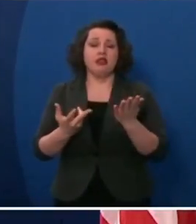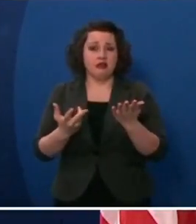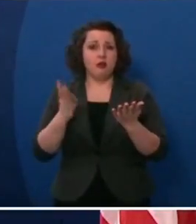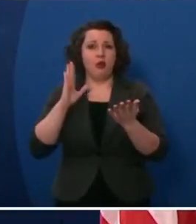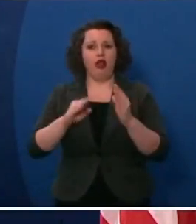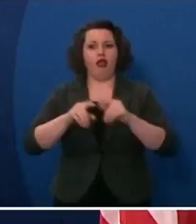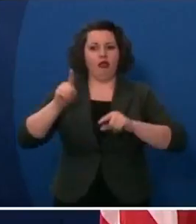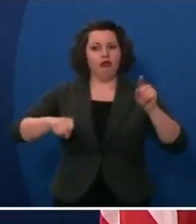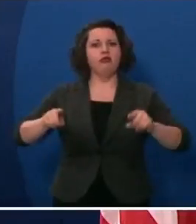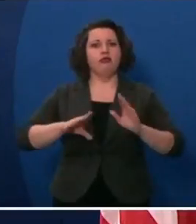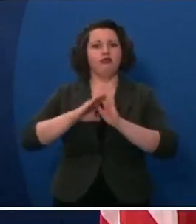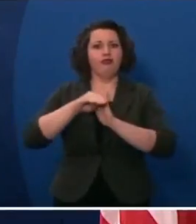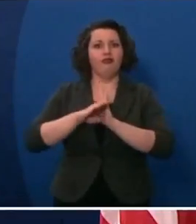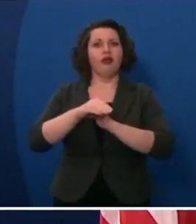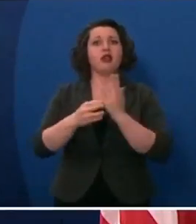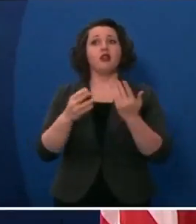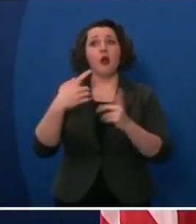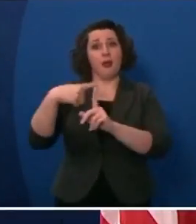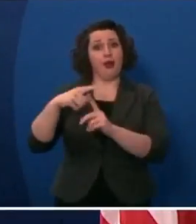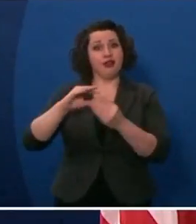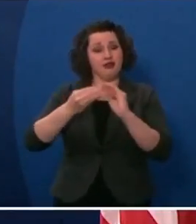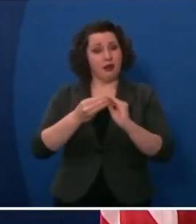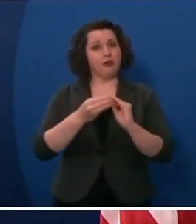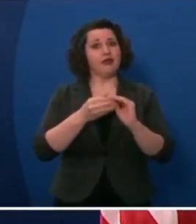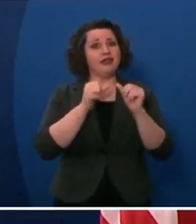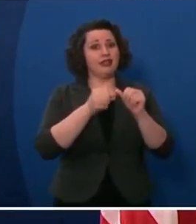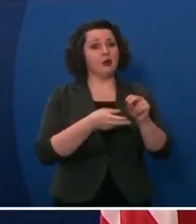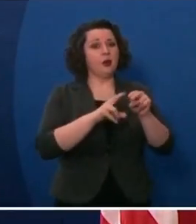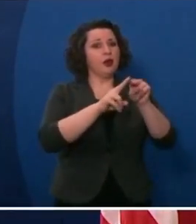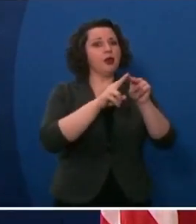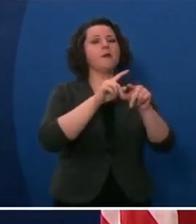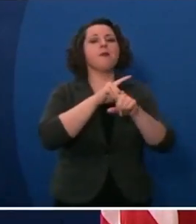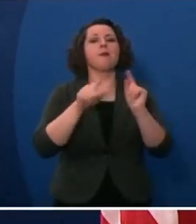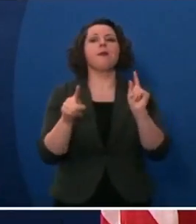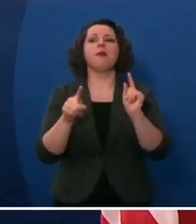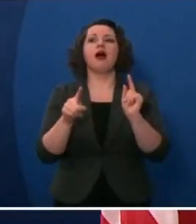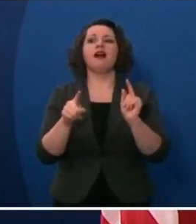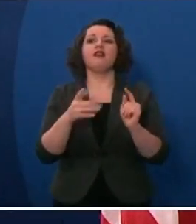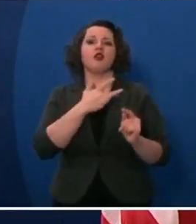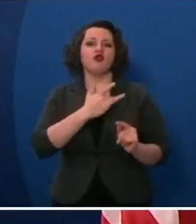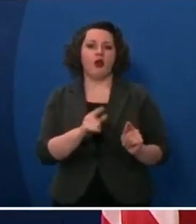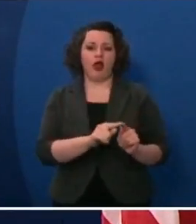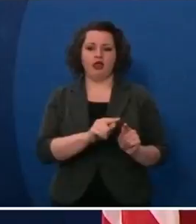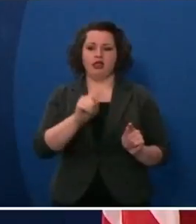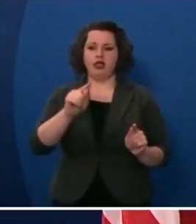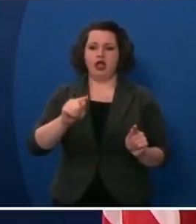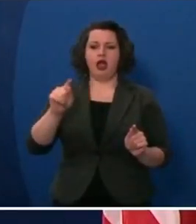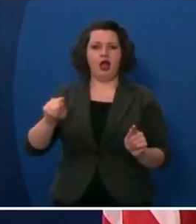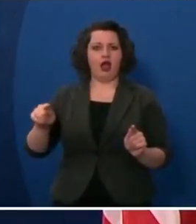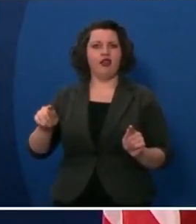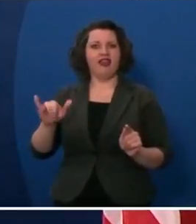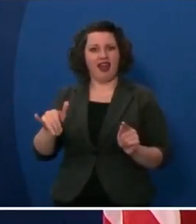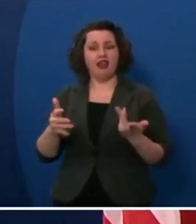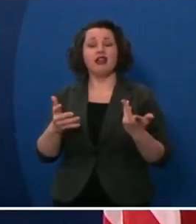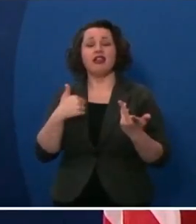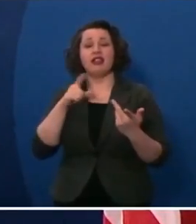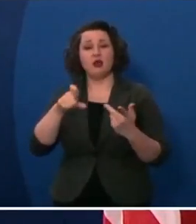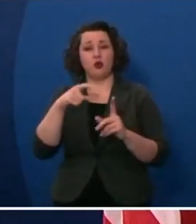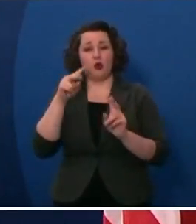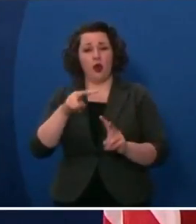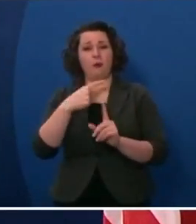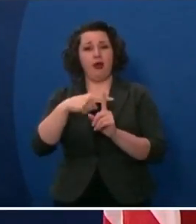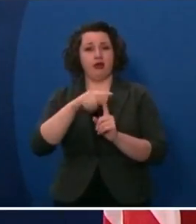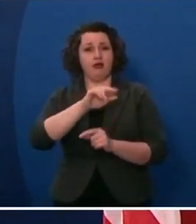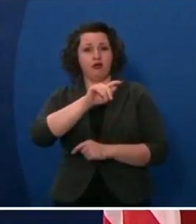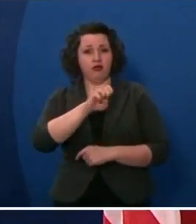fluctuate. So our positive numbers are going to continue to go up, but we need to look at the trends, and we need to look at the positivity rates, and we need to